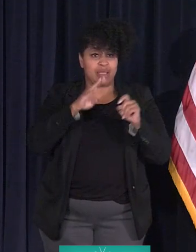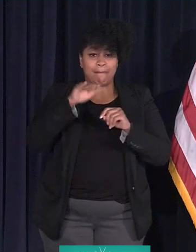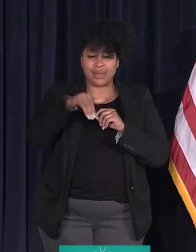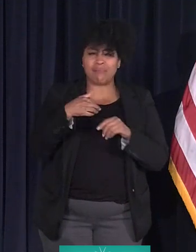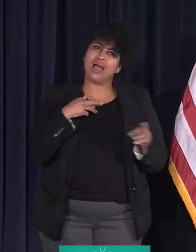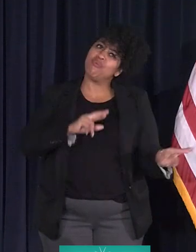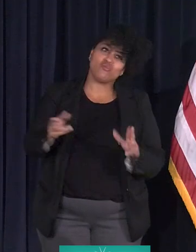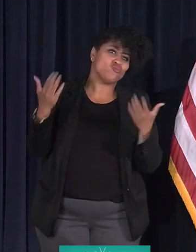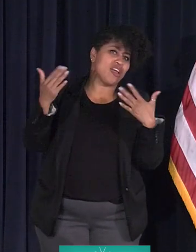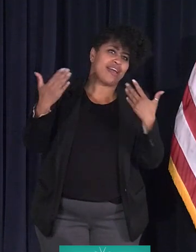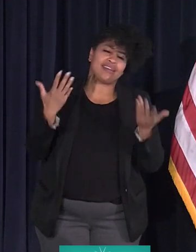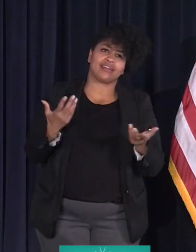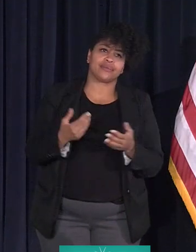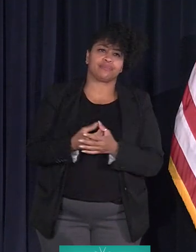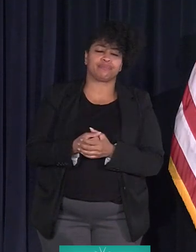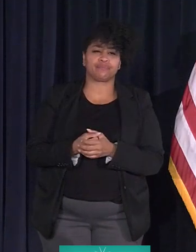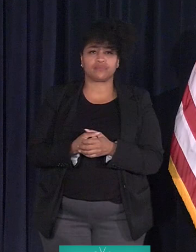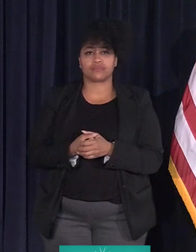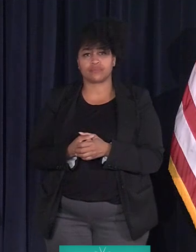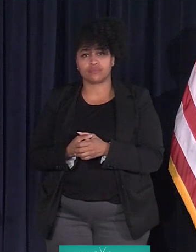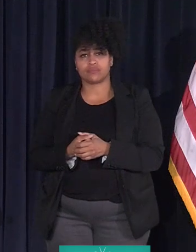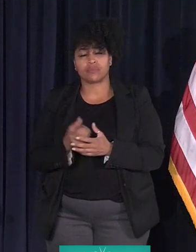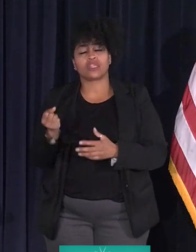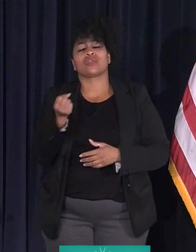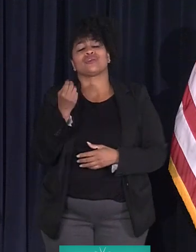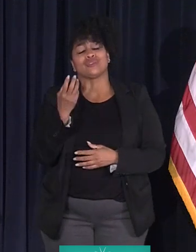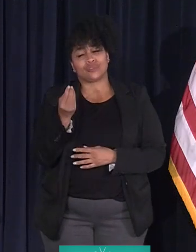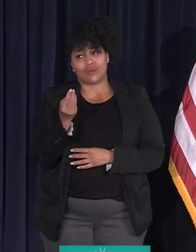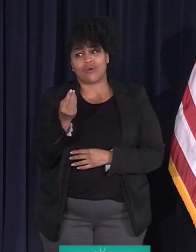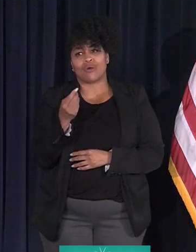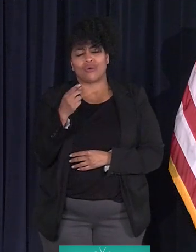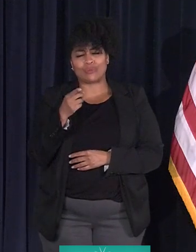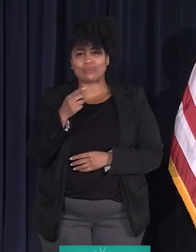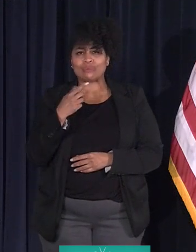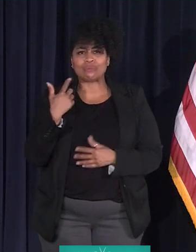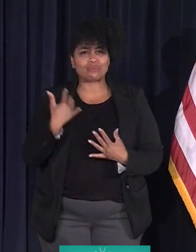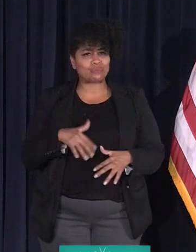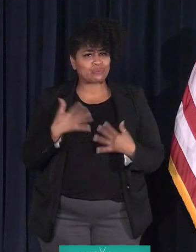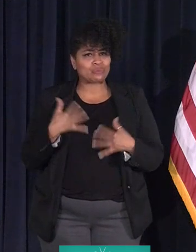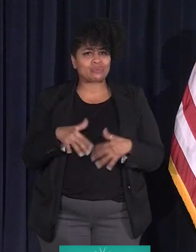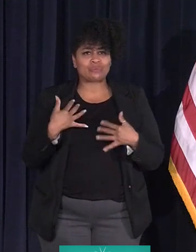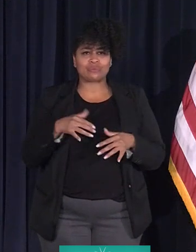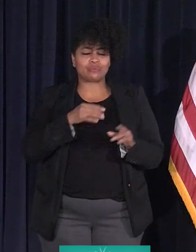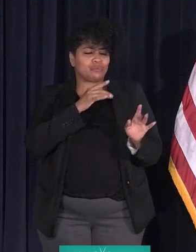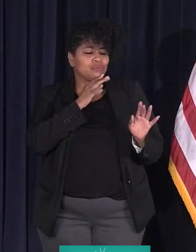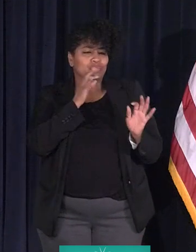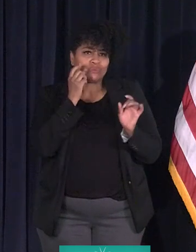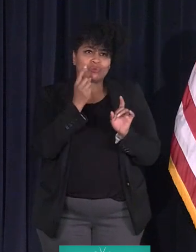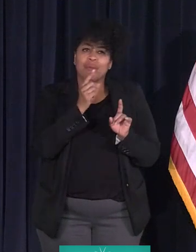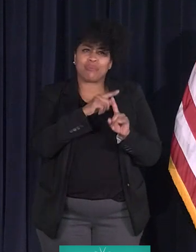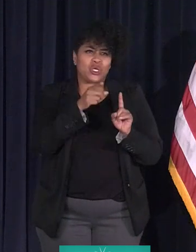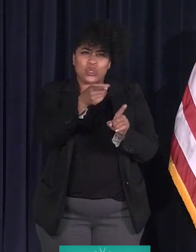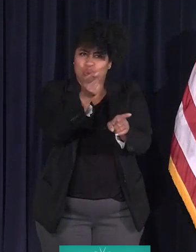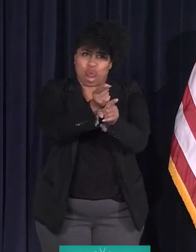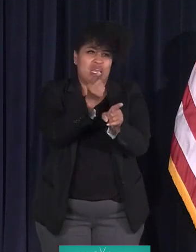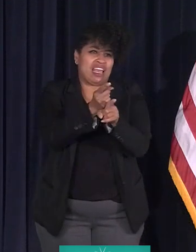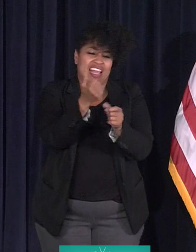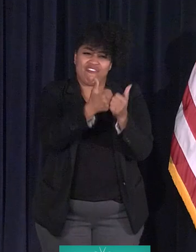So you're extremely eloquent, and you're right, though. People